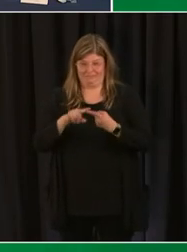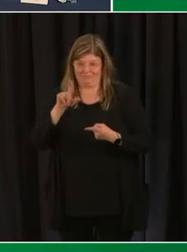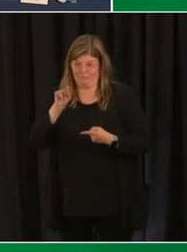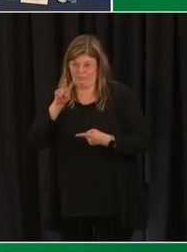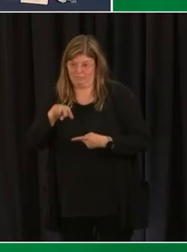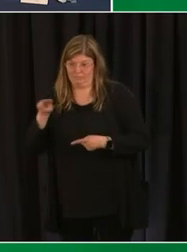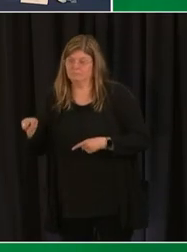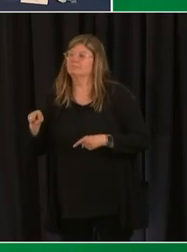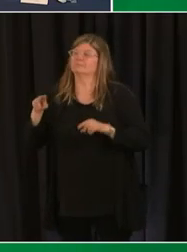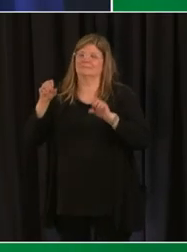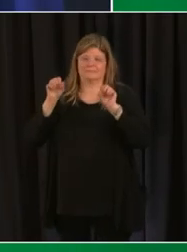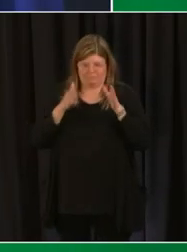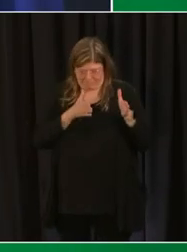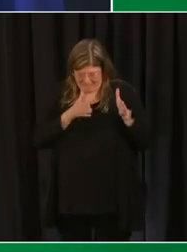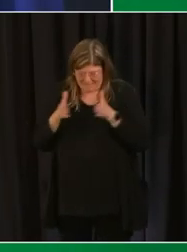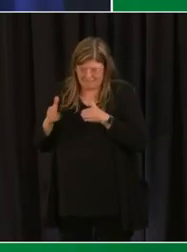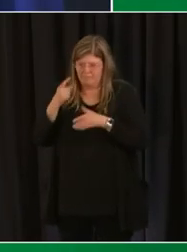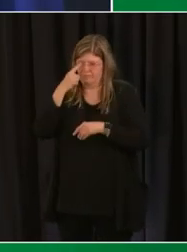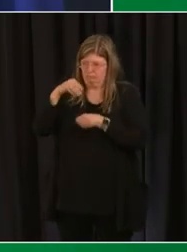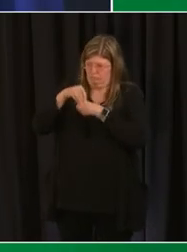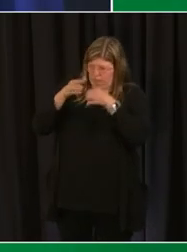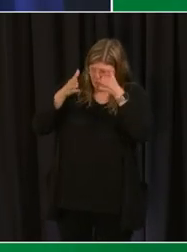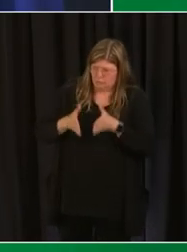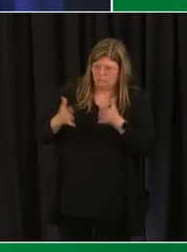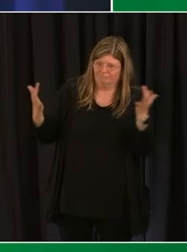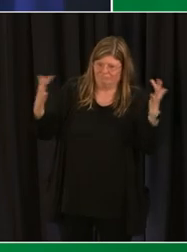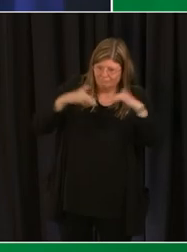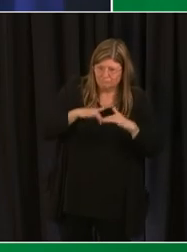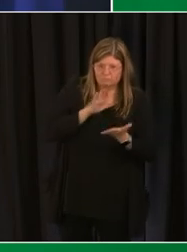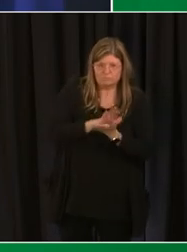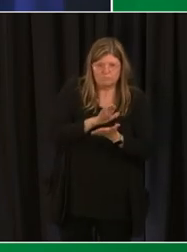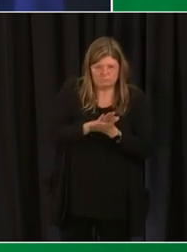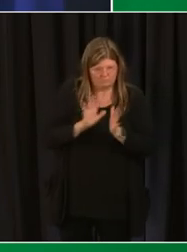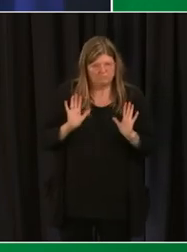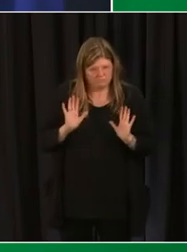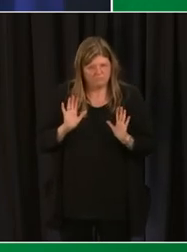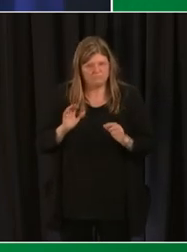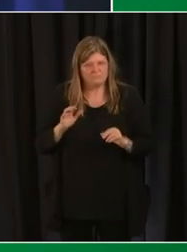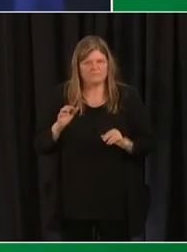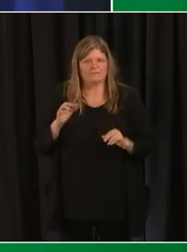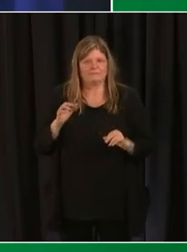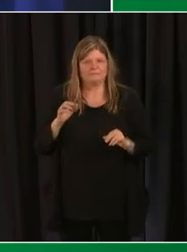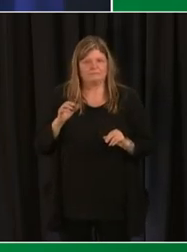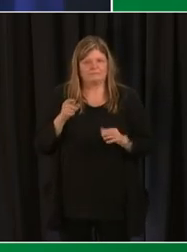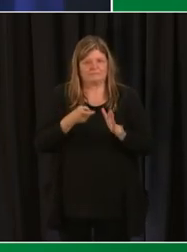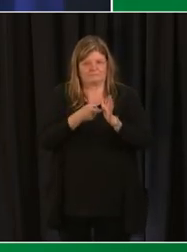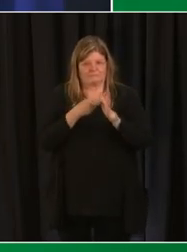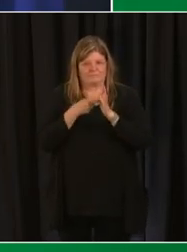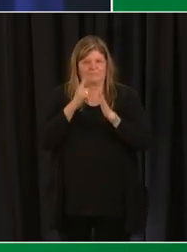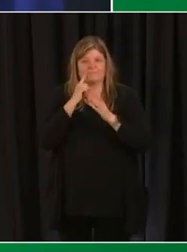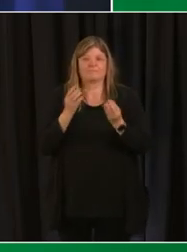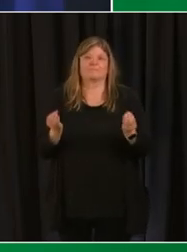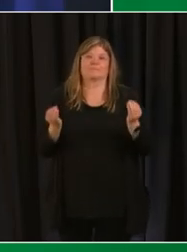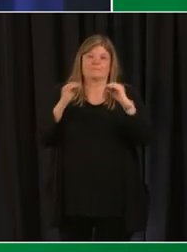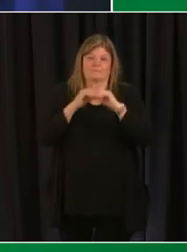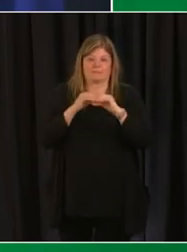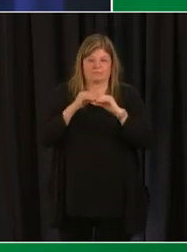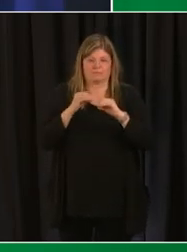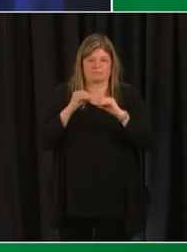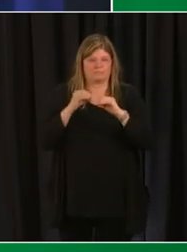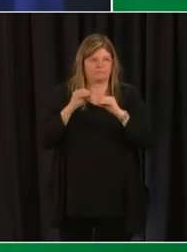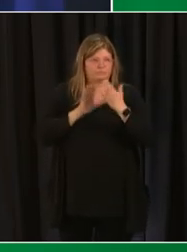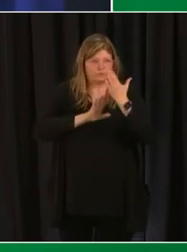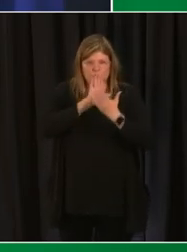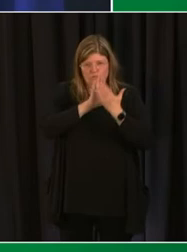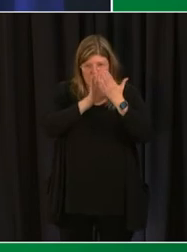for the remainder of this school year as i mentioned earlier where there is a demand for more in-person learning